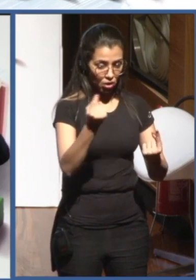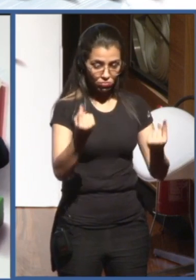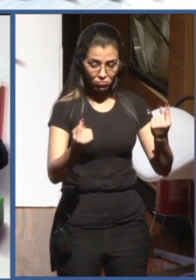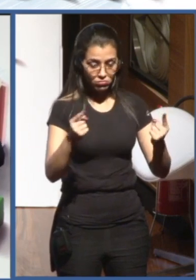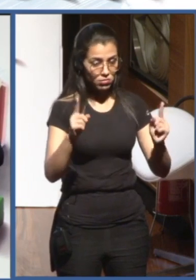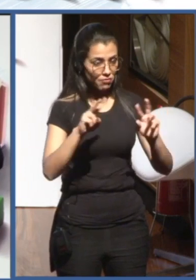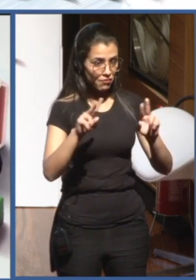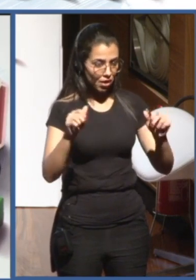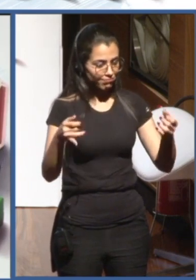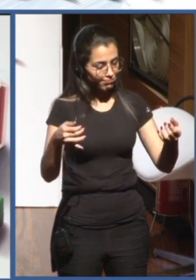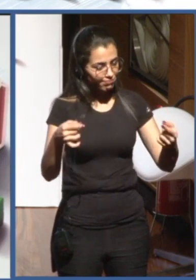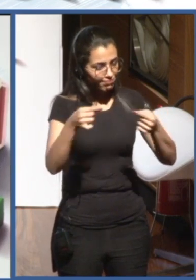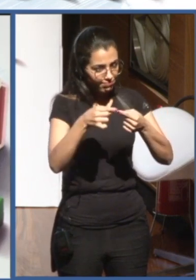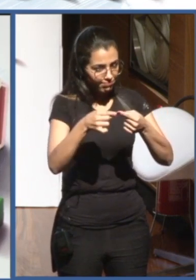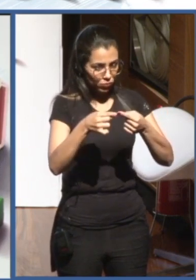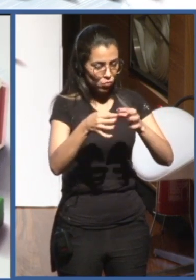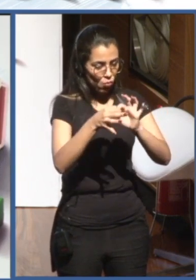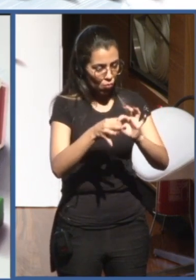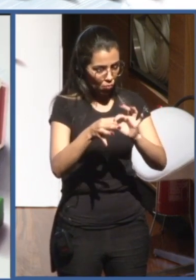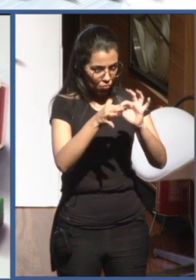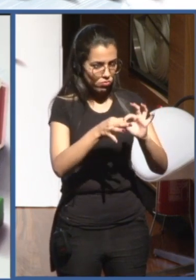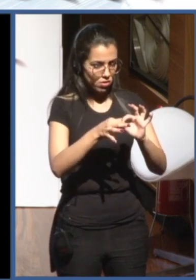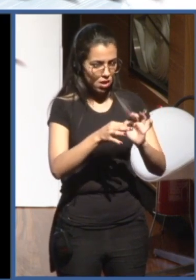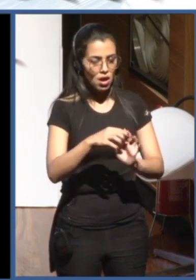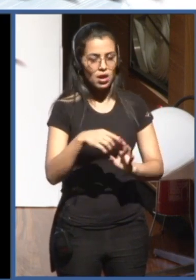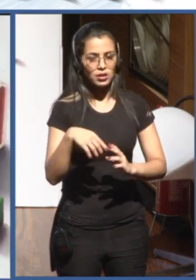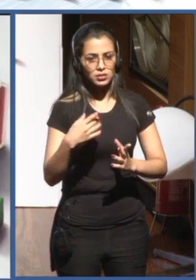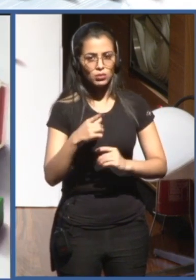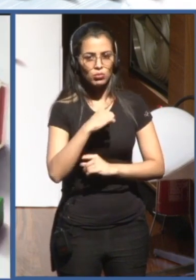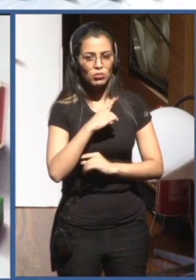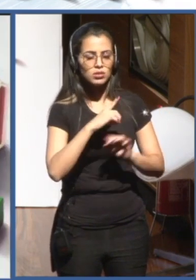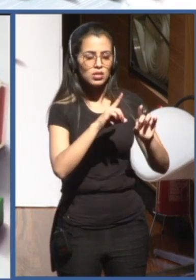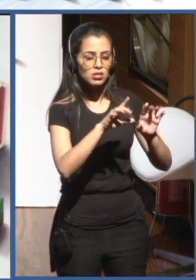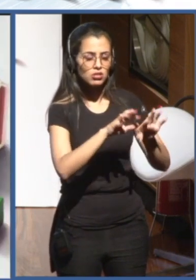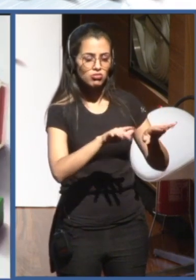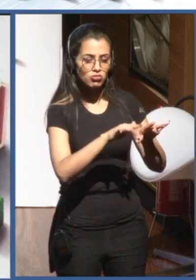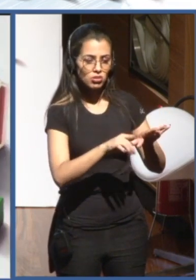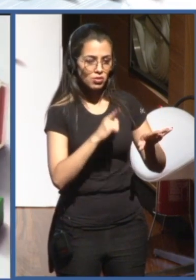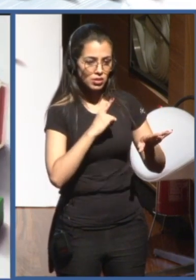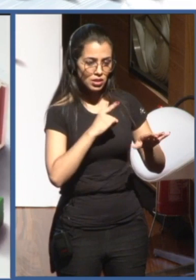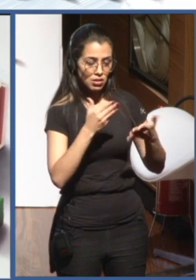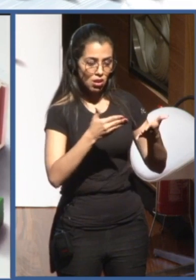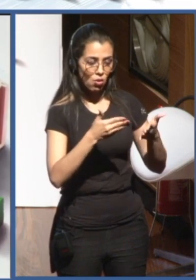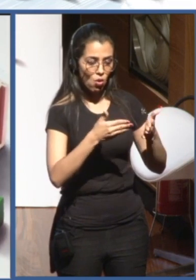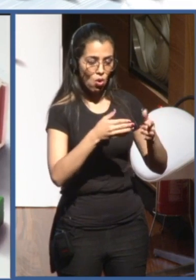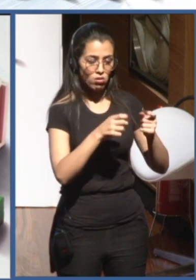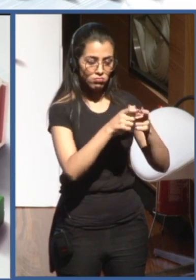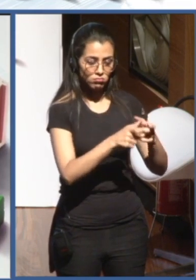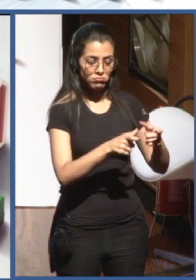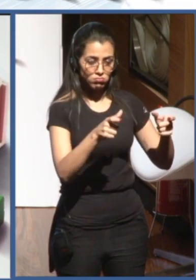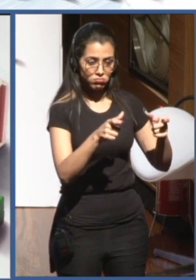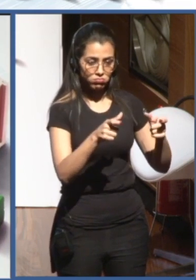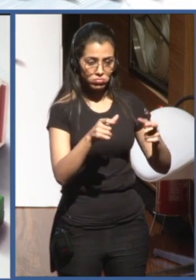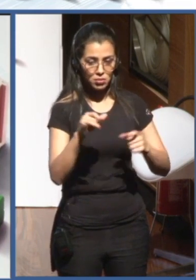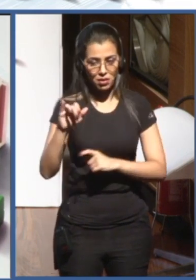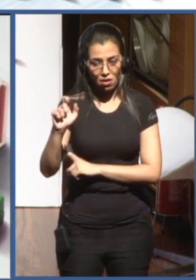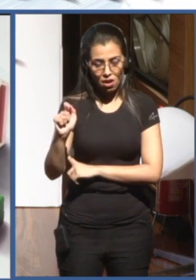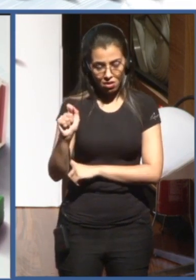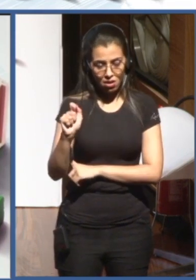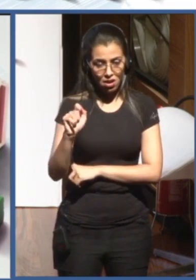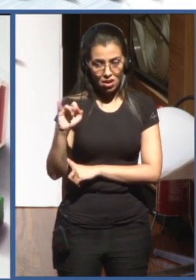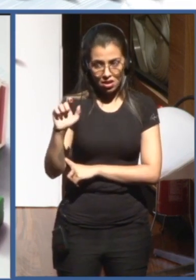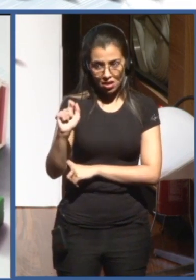powered by artificial intelligence. So when you think about the recommendation, the first recommendation that states